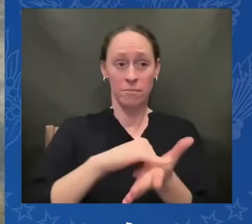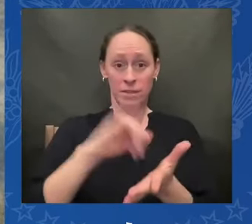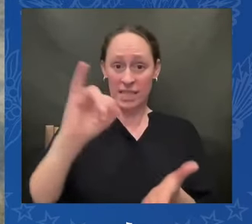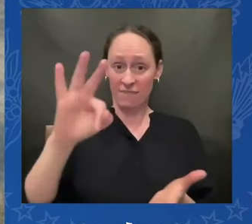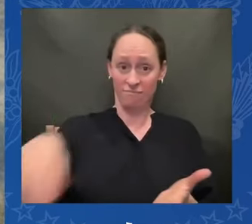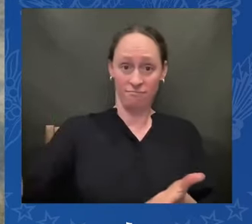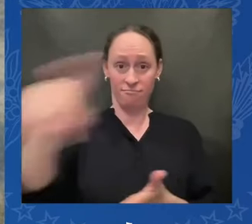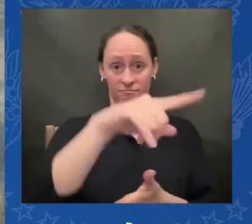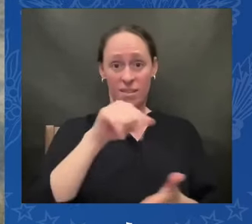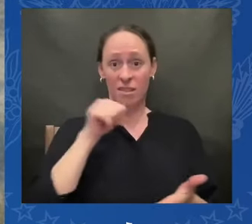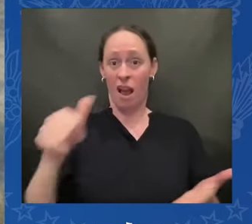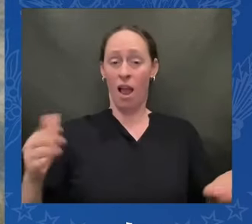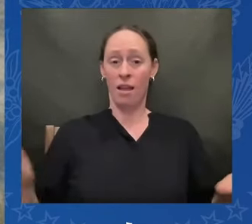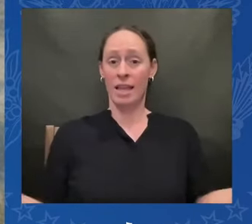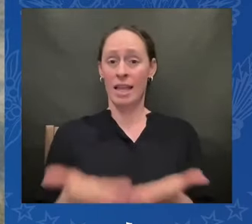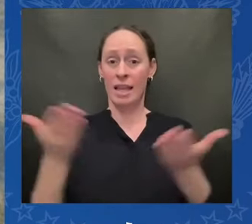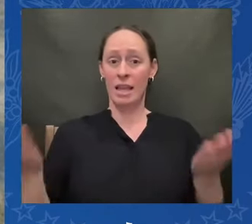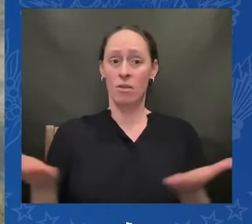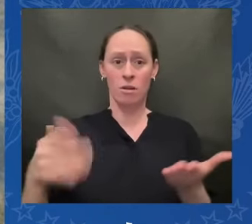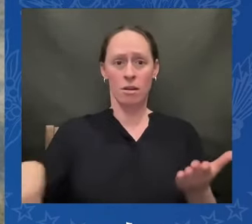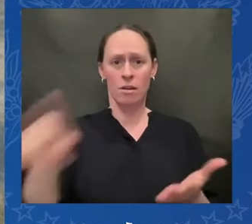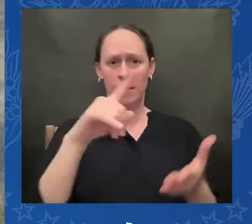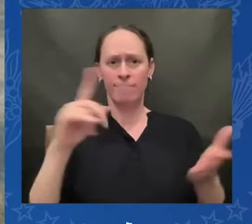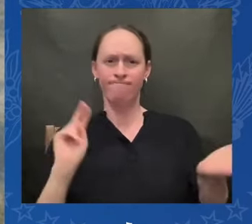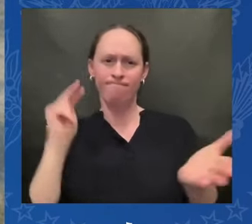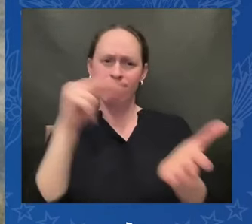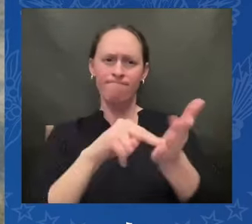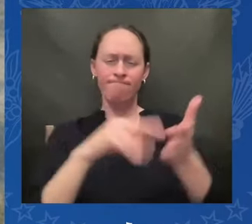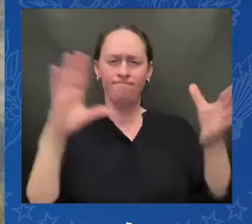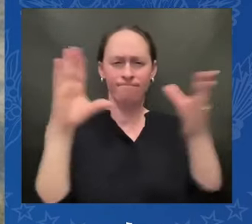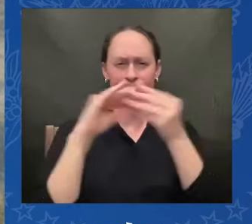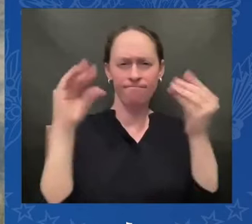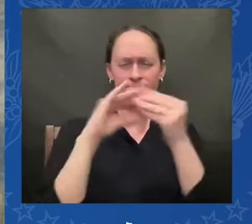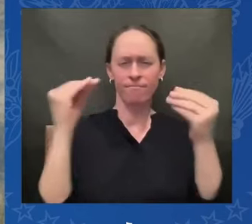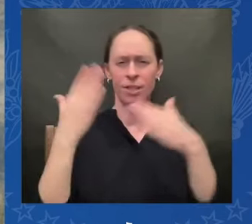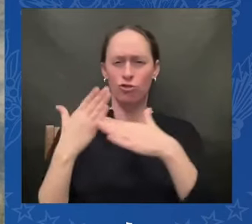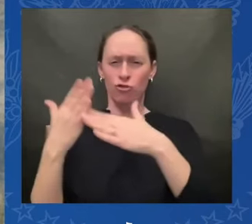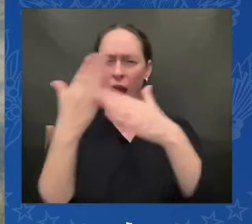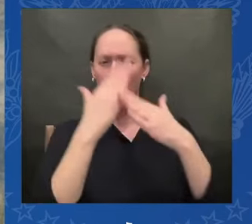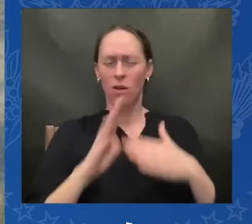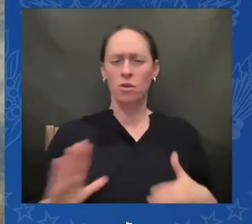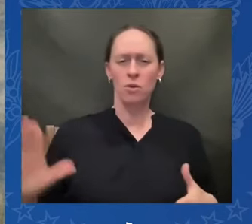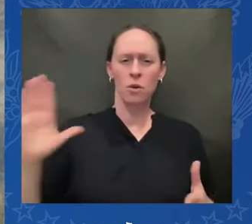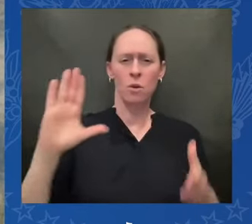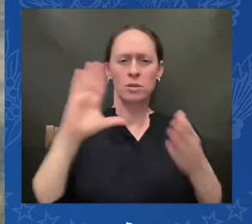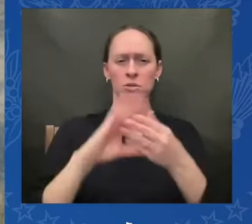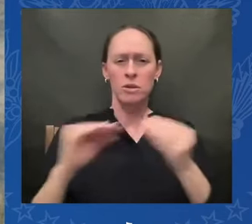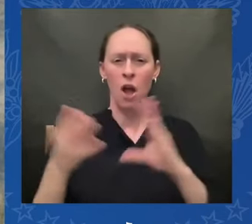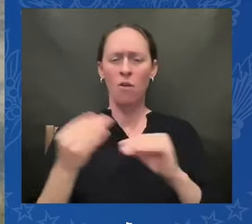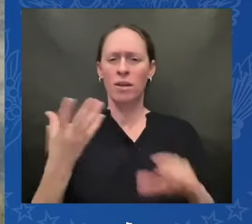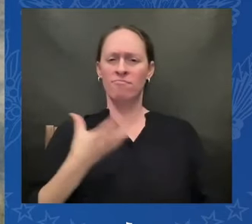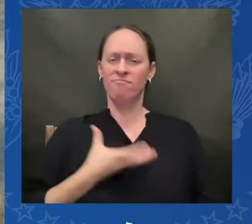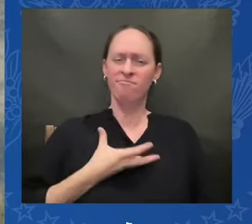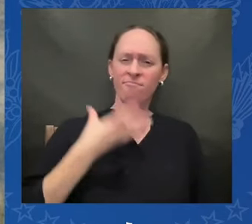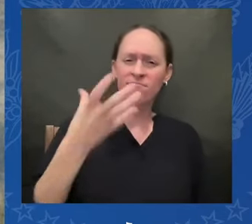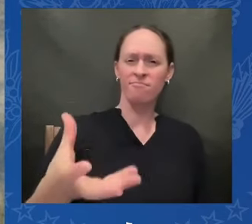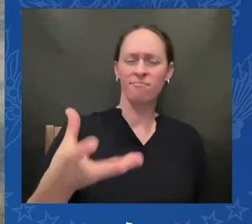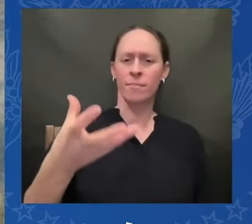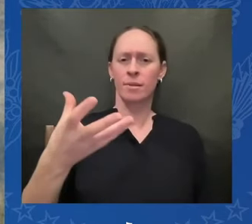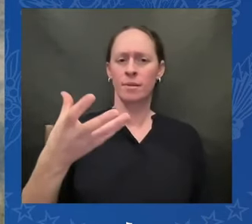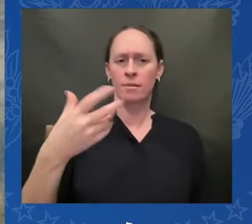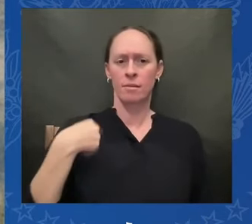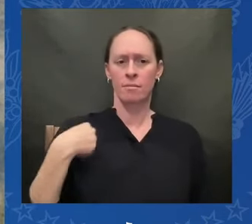have shared their pain and who have been vocal in the face of injustice together we have